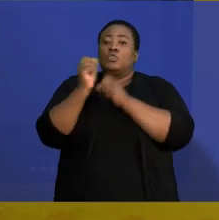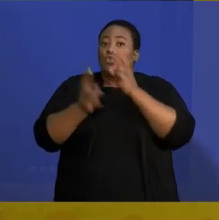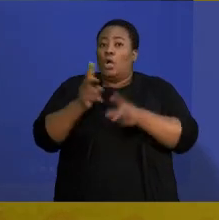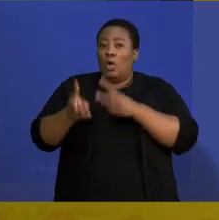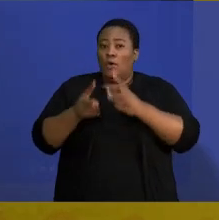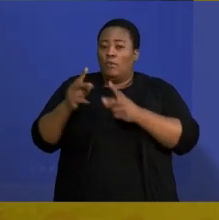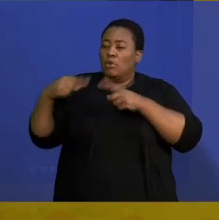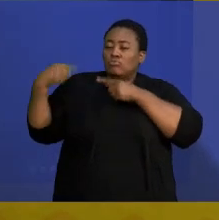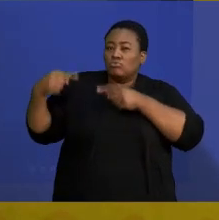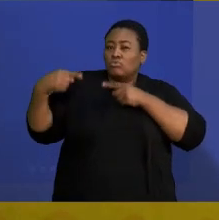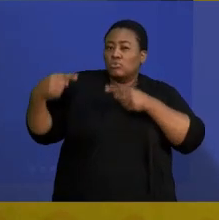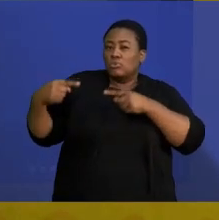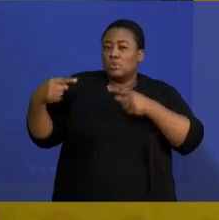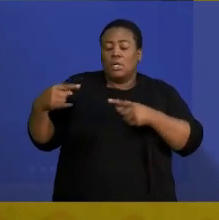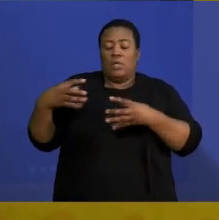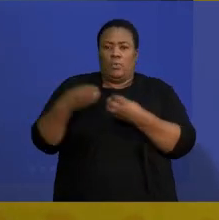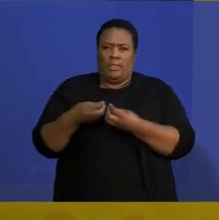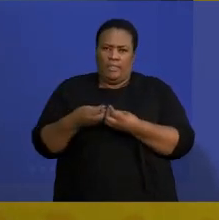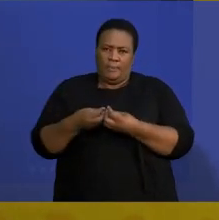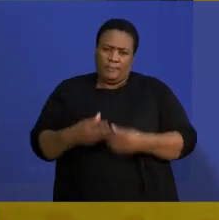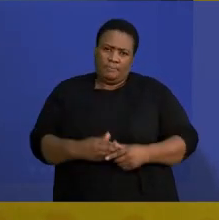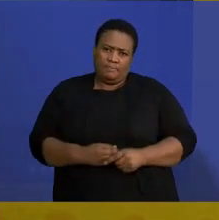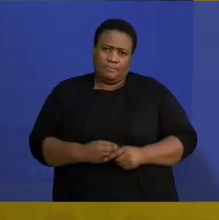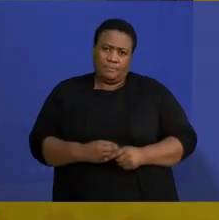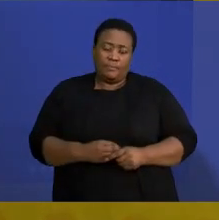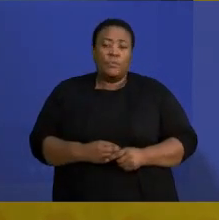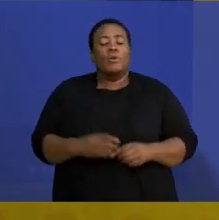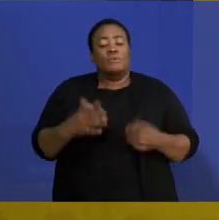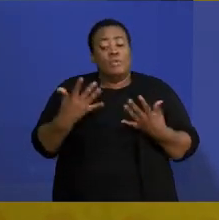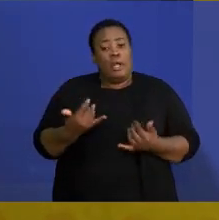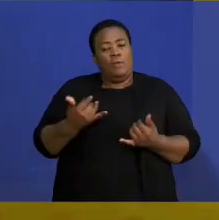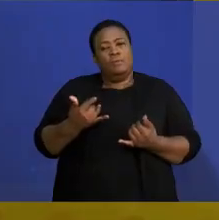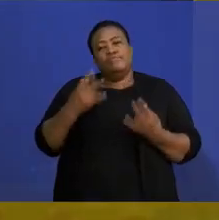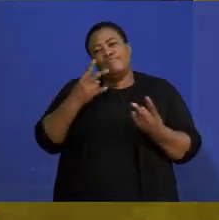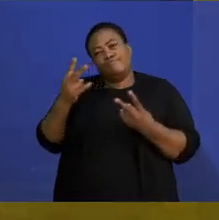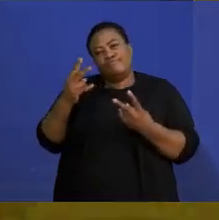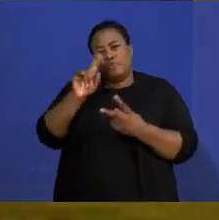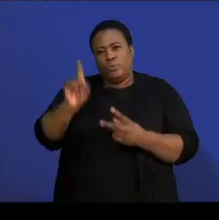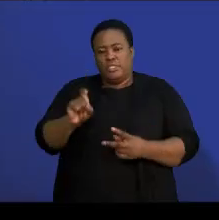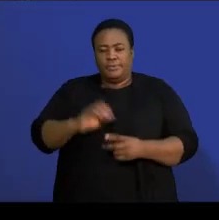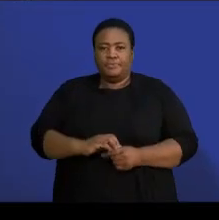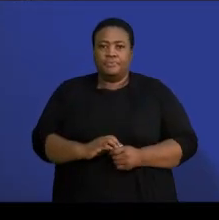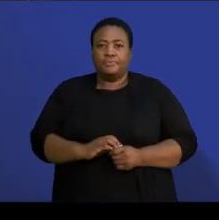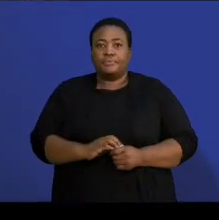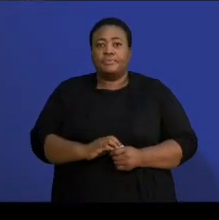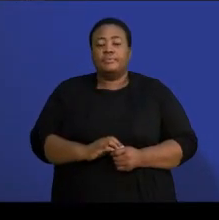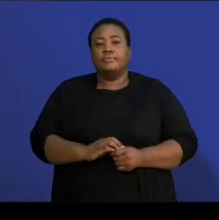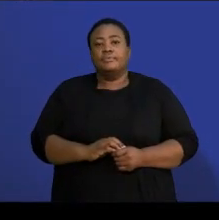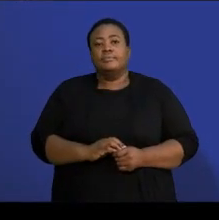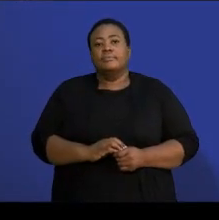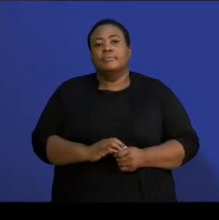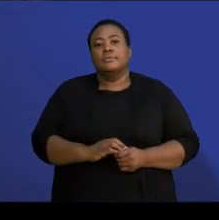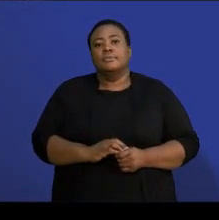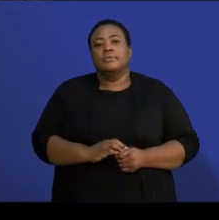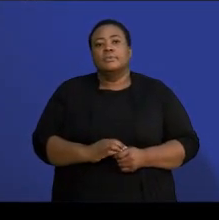problematic according to the diagnostic report. So let's just have a look at that question. So the concept is from